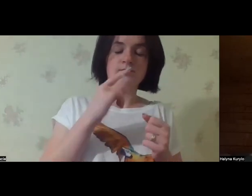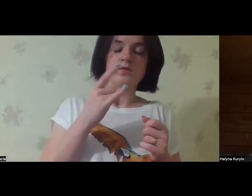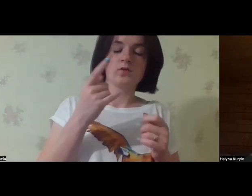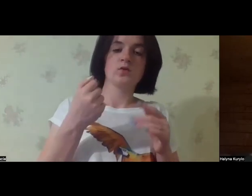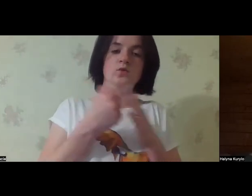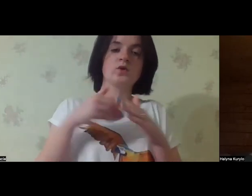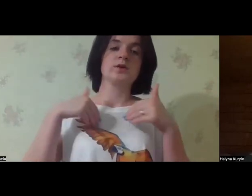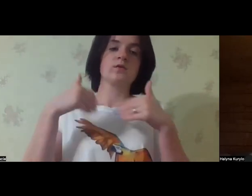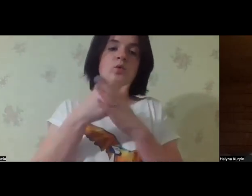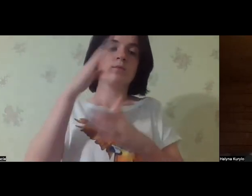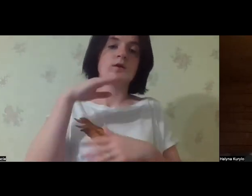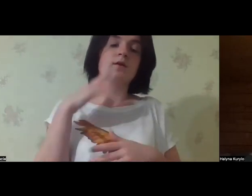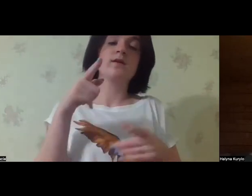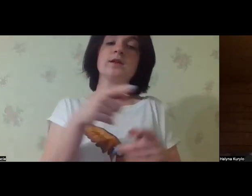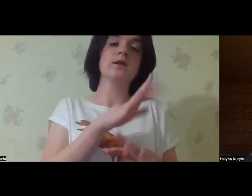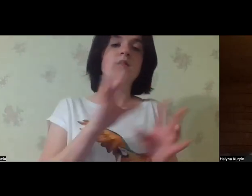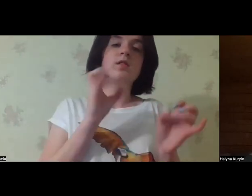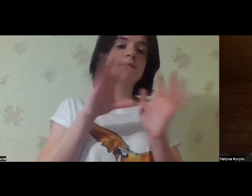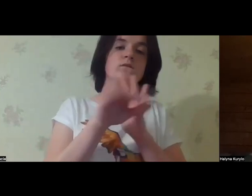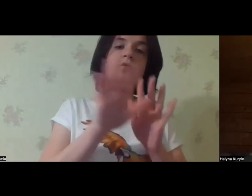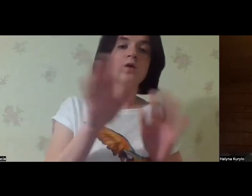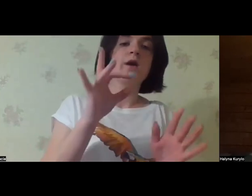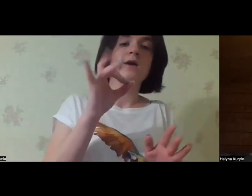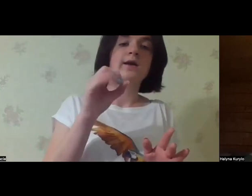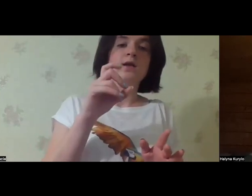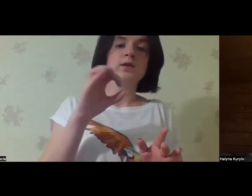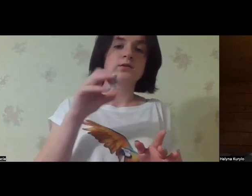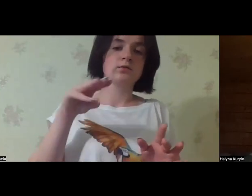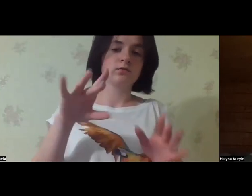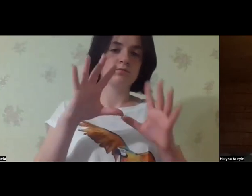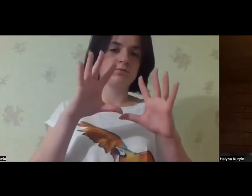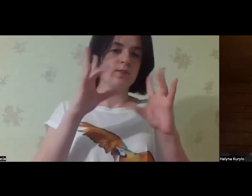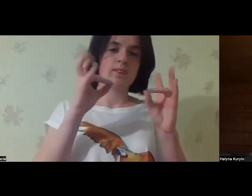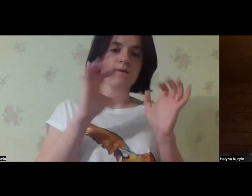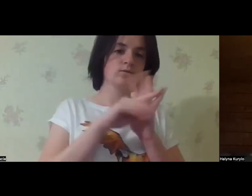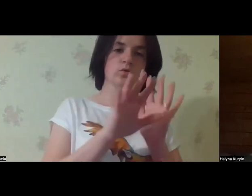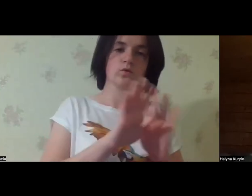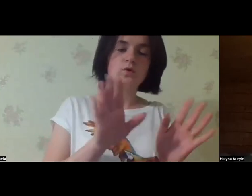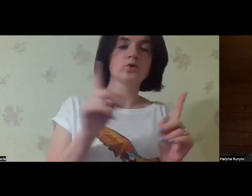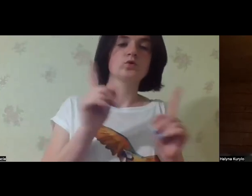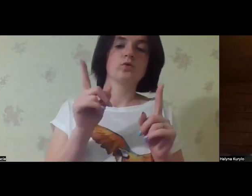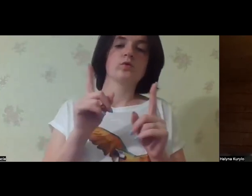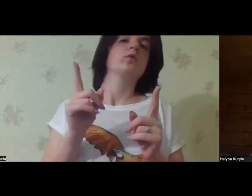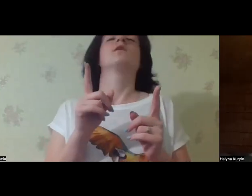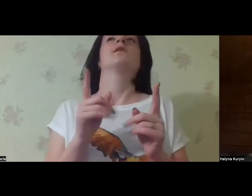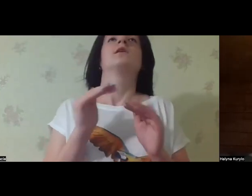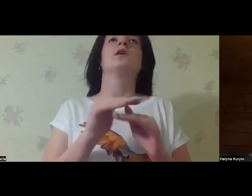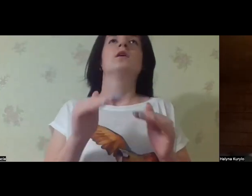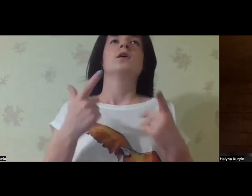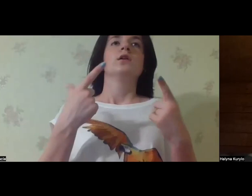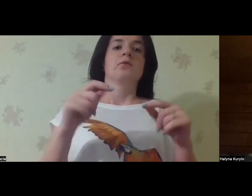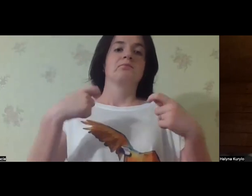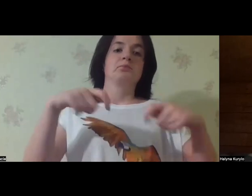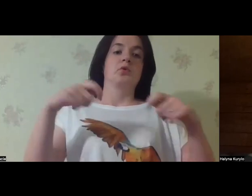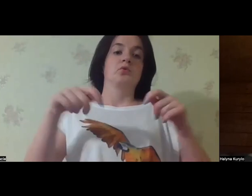that the parents might be interested in, they are not even entered into the general register because there is this shadow